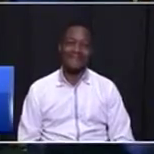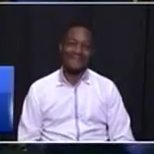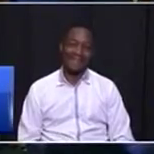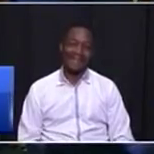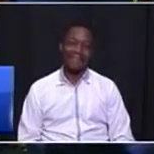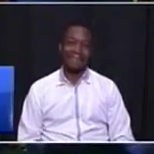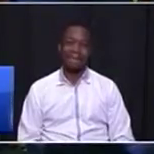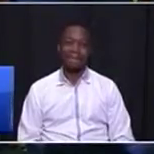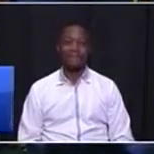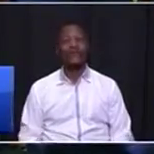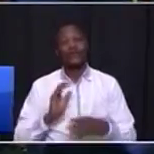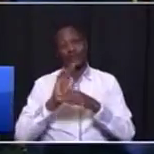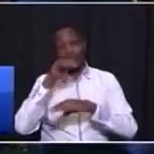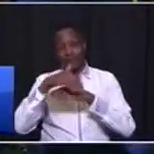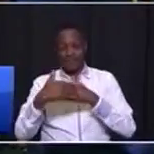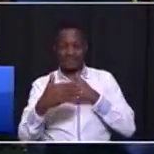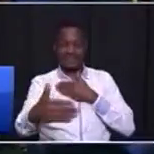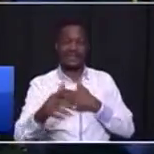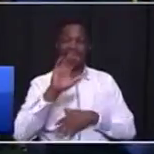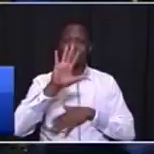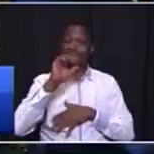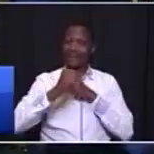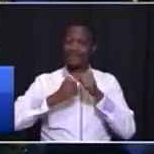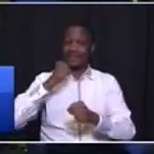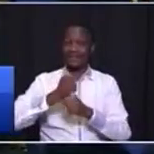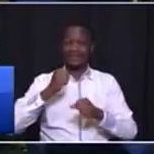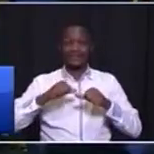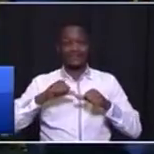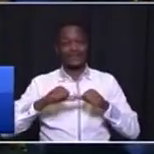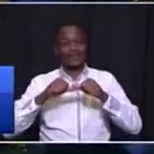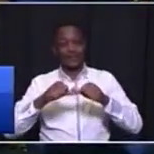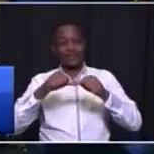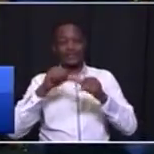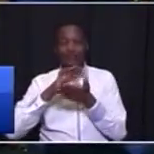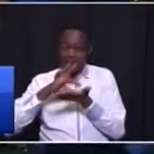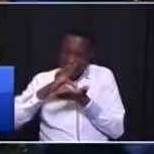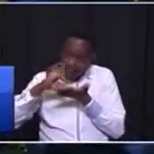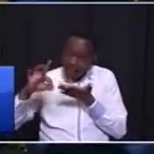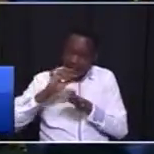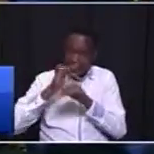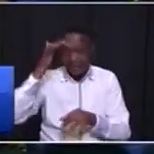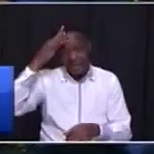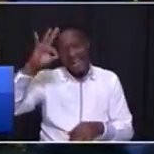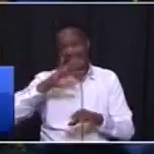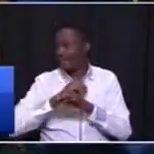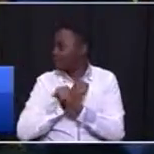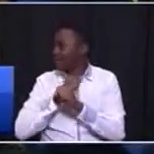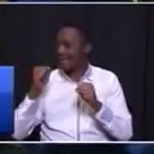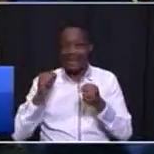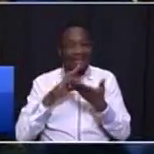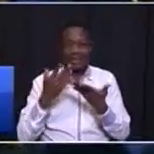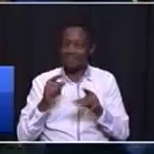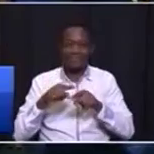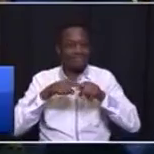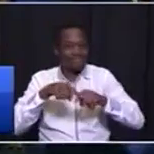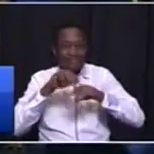so over the next five years we are going to continue with our clean governance agenda there will be no compromise on